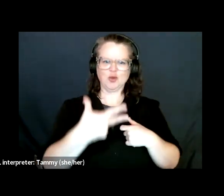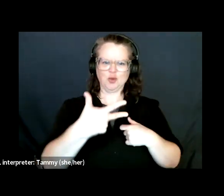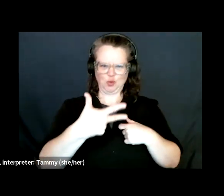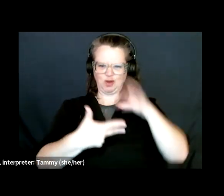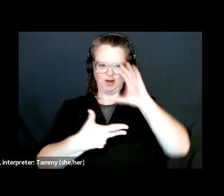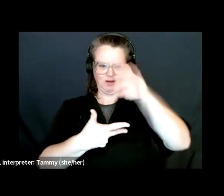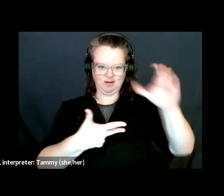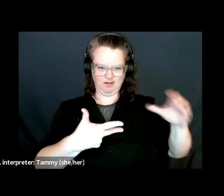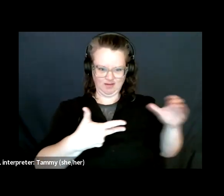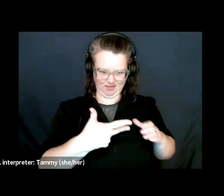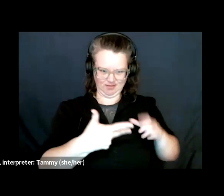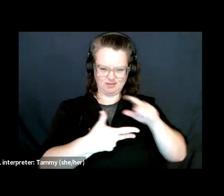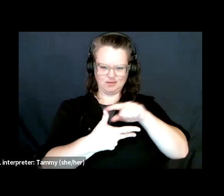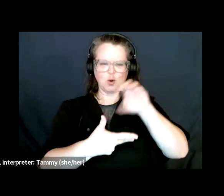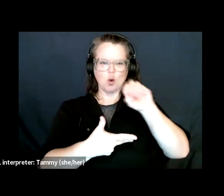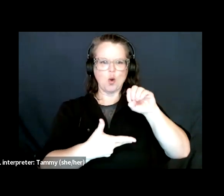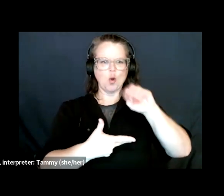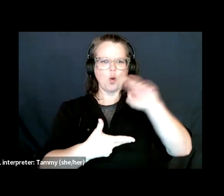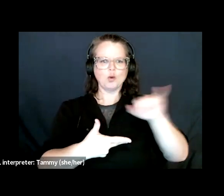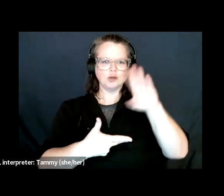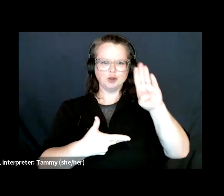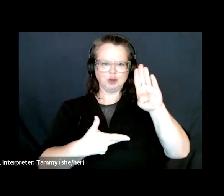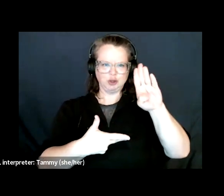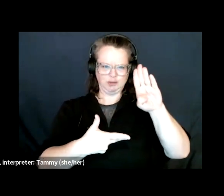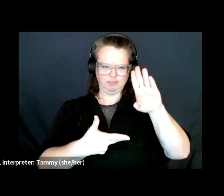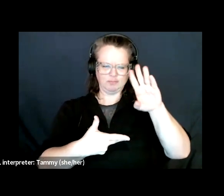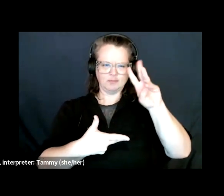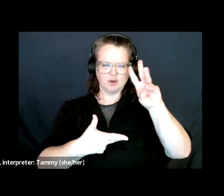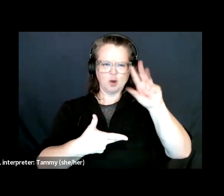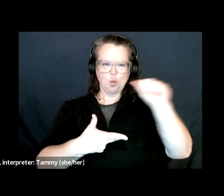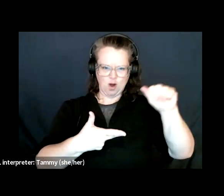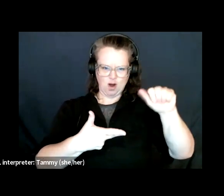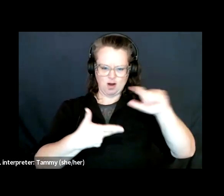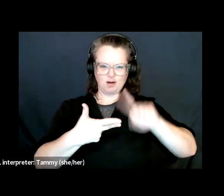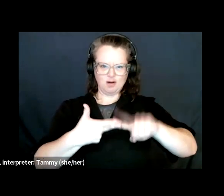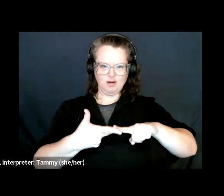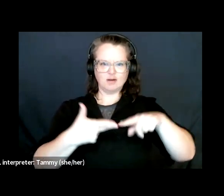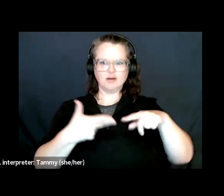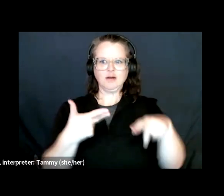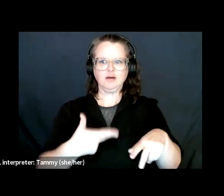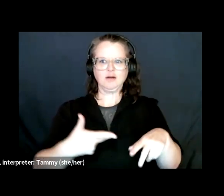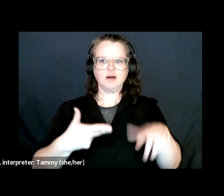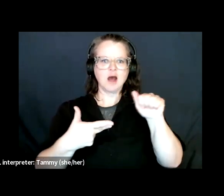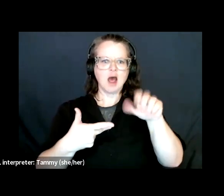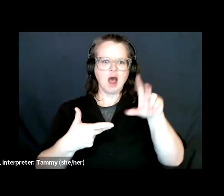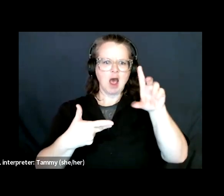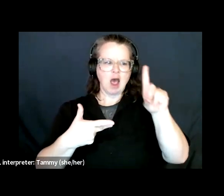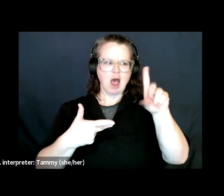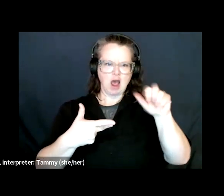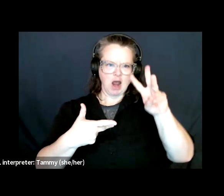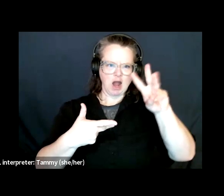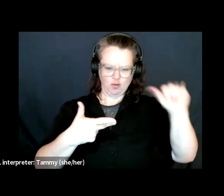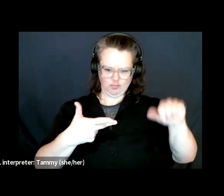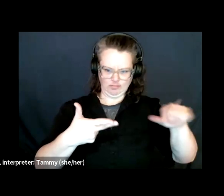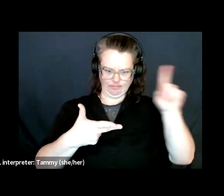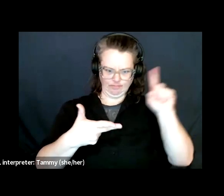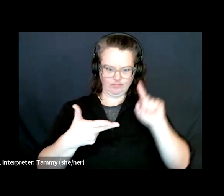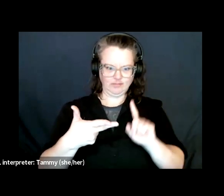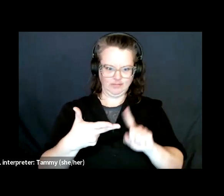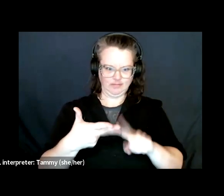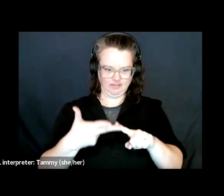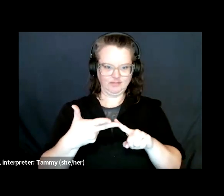Potawatomi, and the Mete, the original nations and peoples of the lands we now call Beeton,